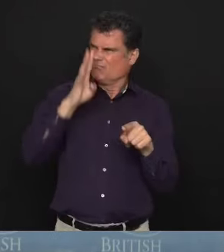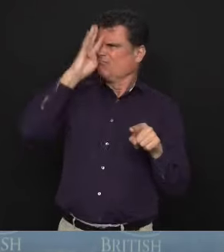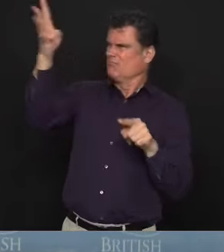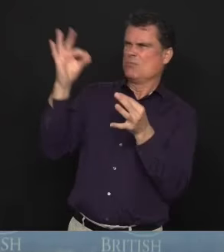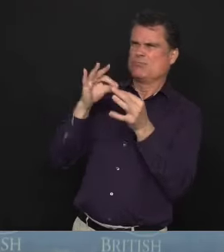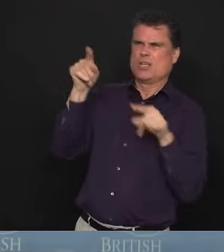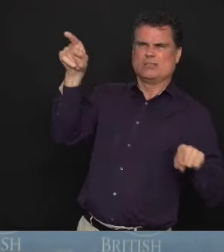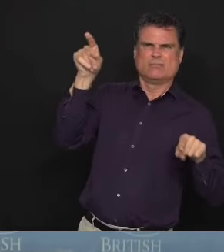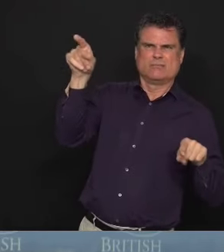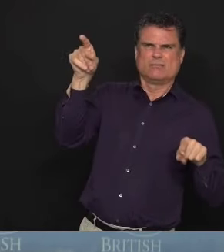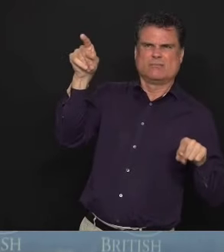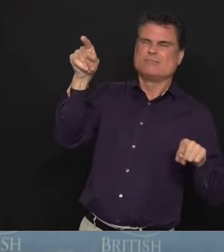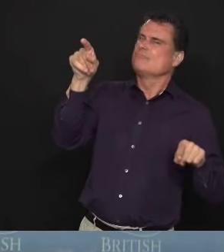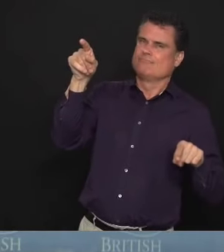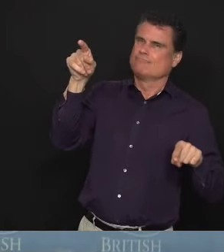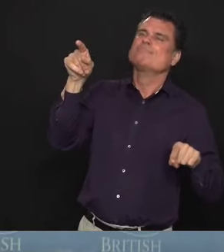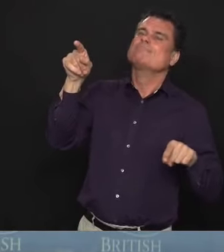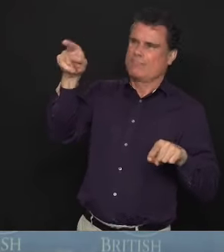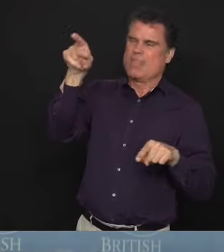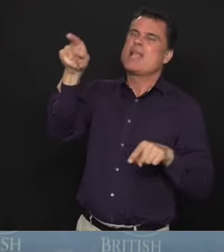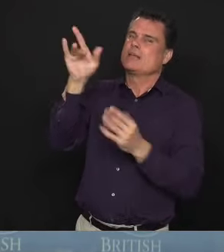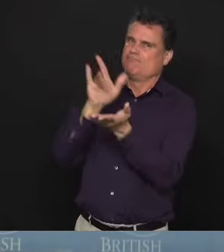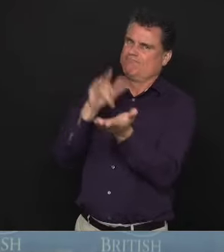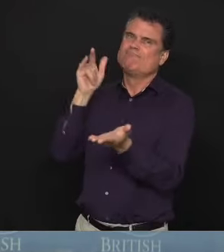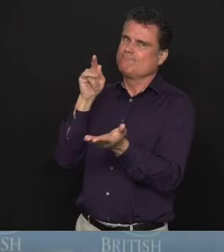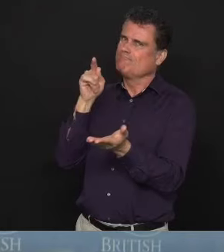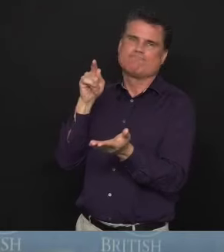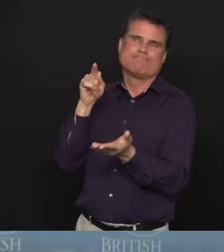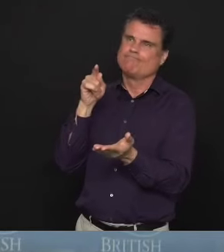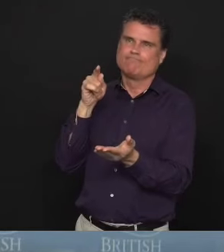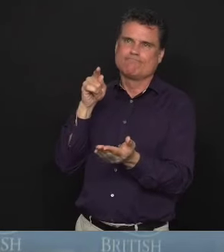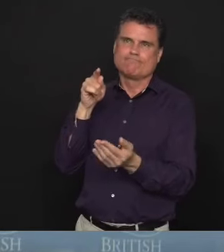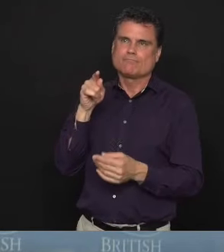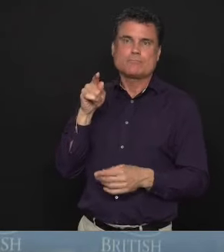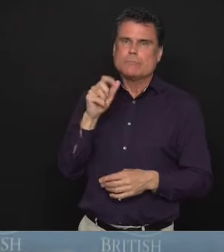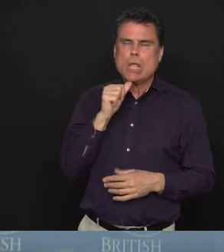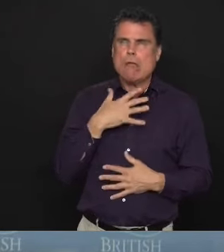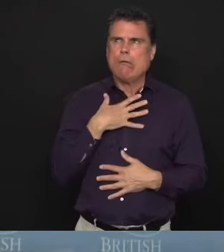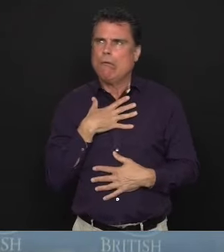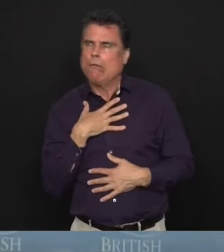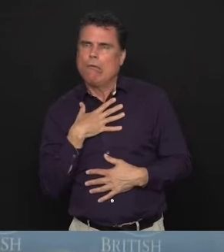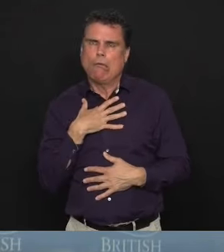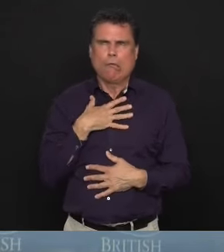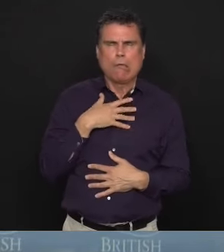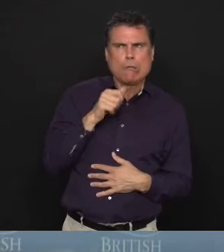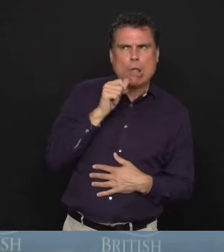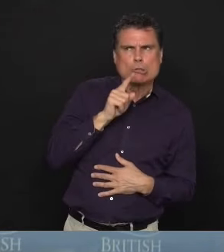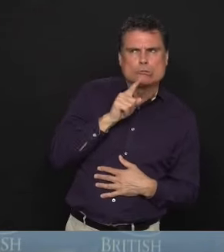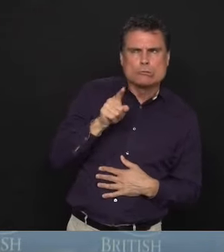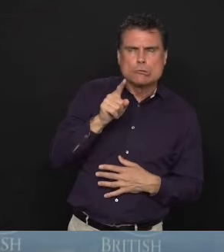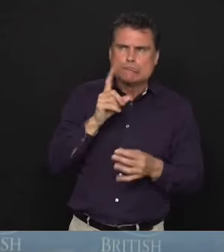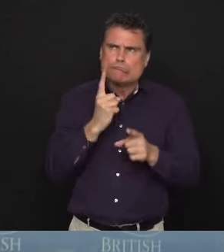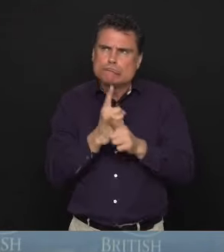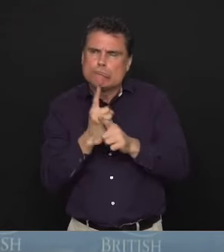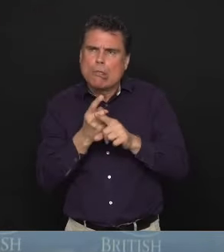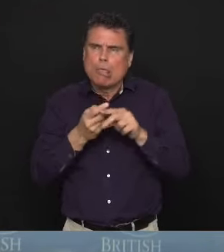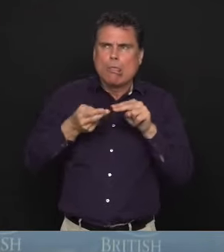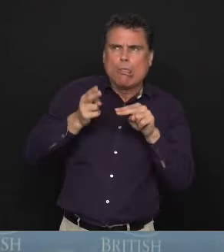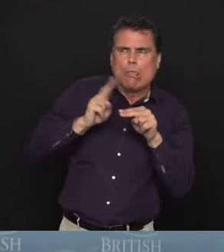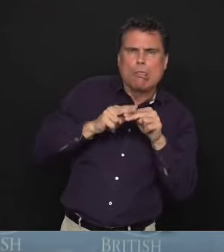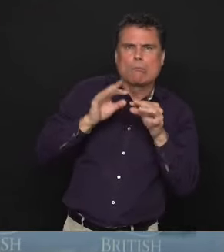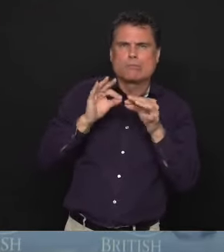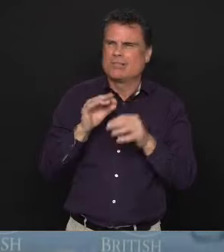know that price gouging is taking place. It's not a question of that there is a critical shortage and a price is rising,